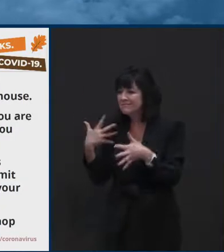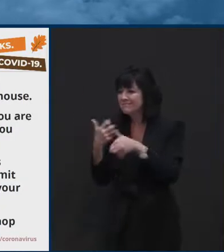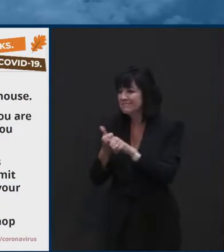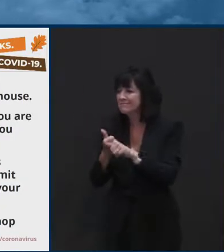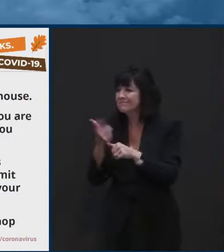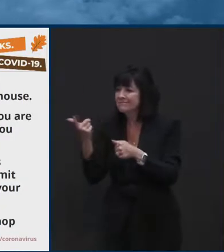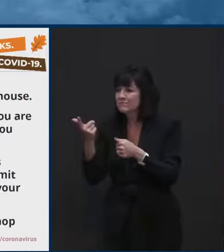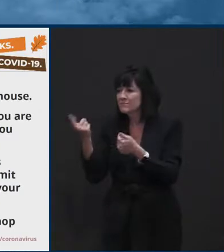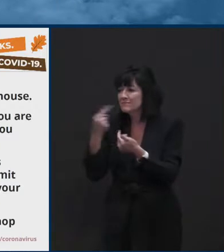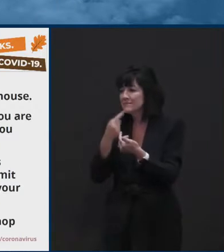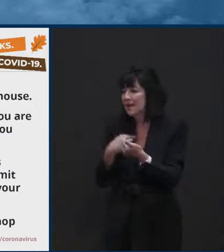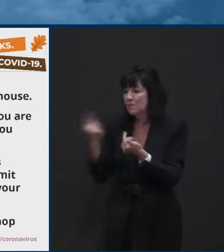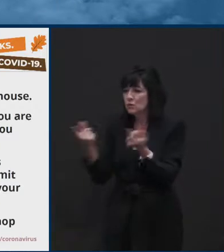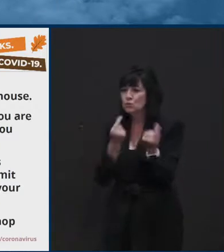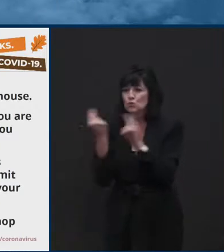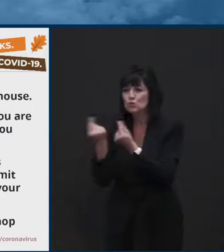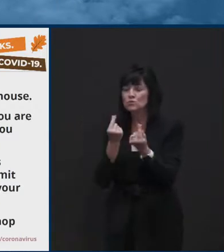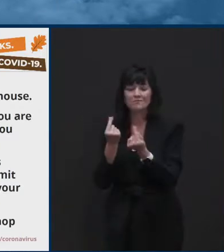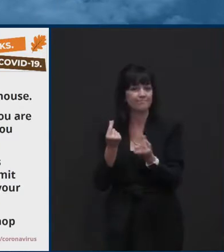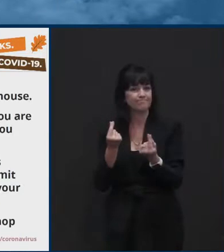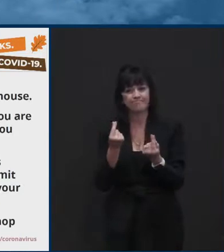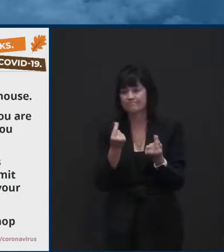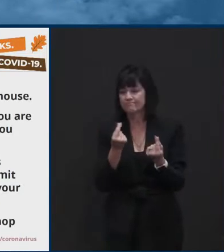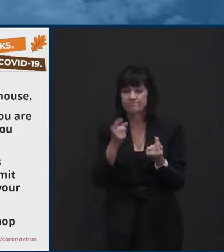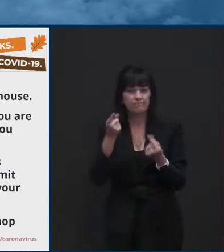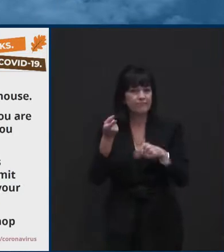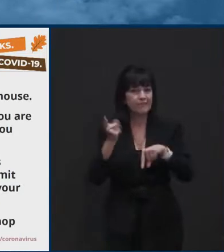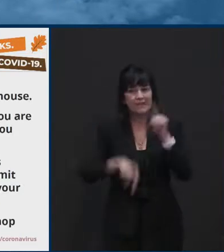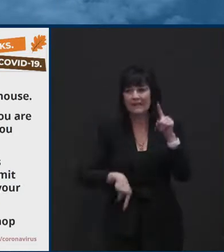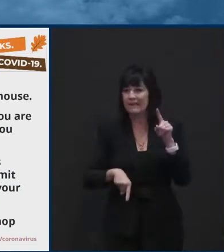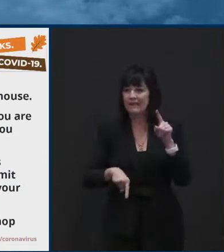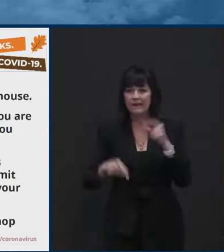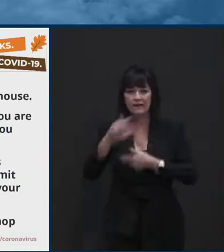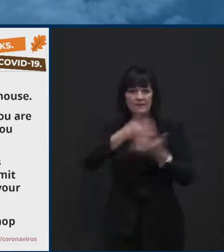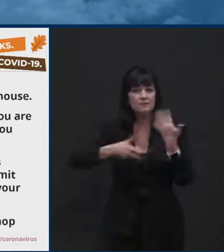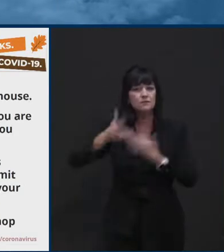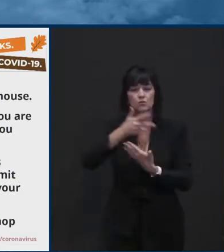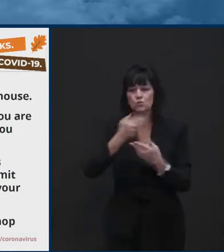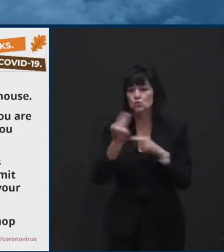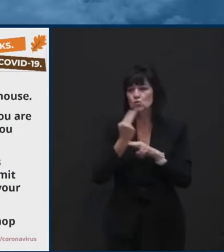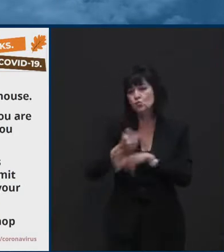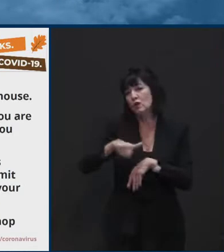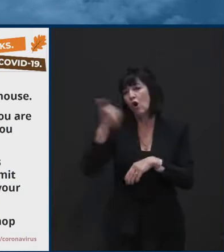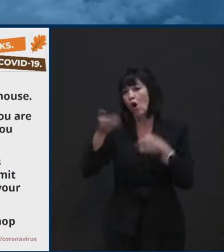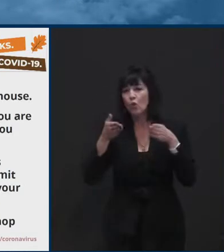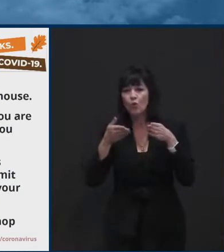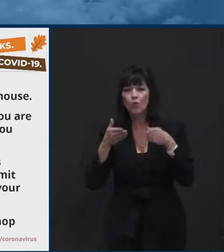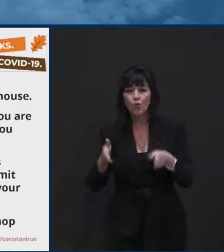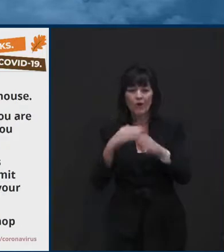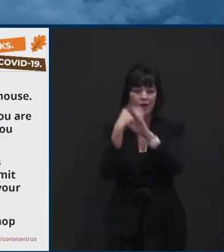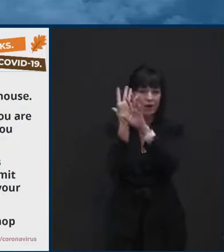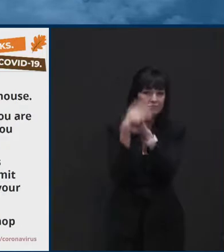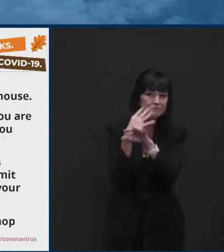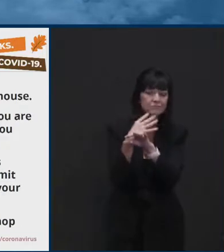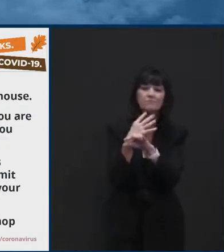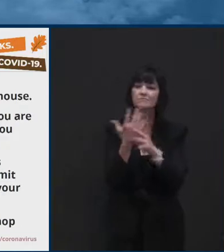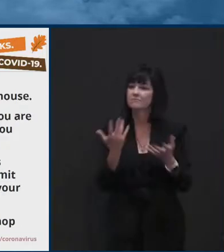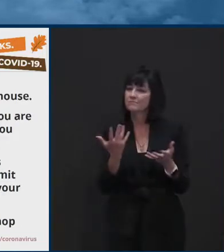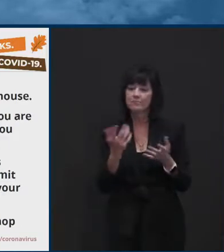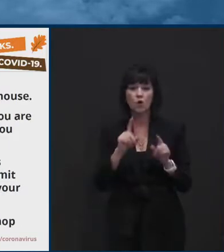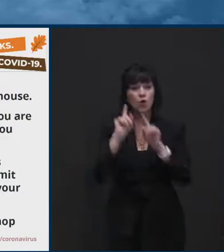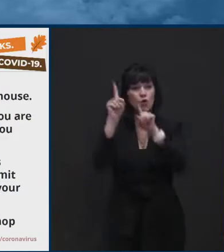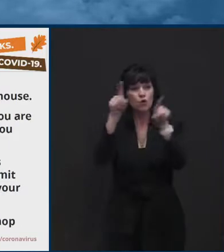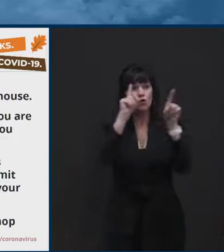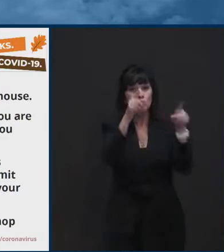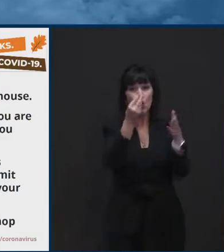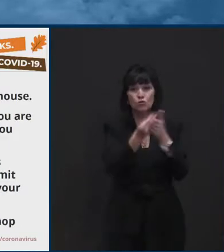we really want people to think about how to shop safely this year. Avoid crowds, avoid being in stores during the busy seasons. Just be patient.